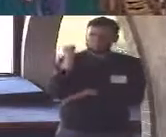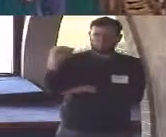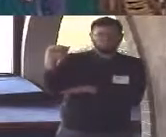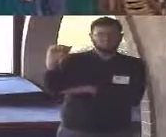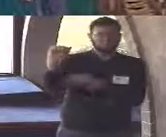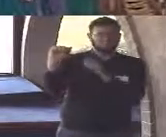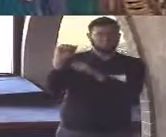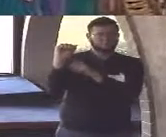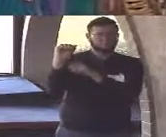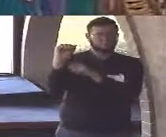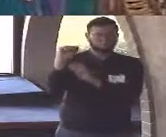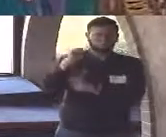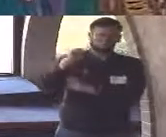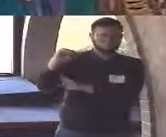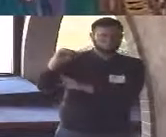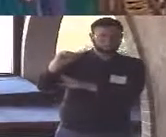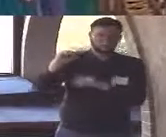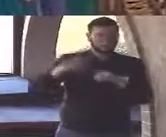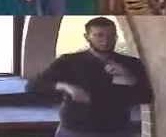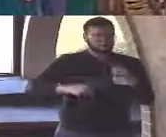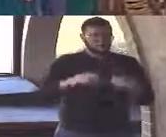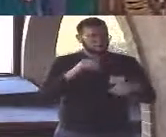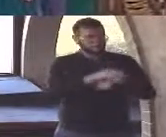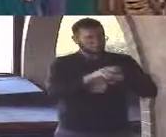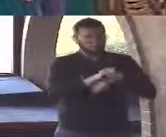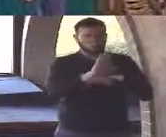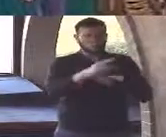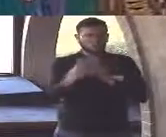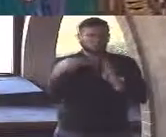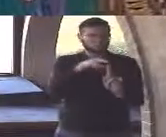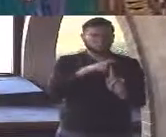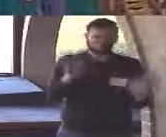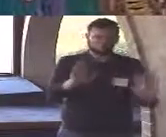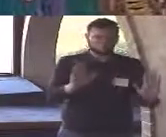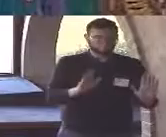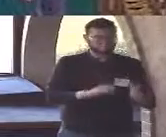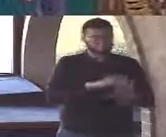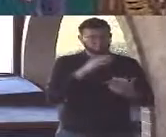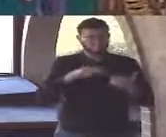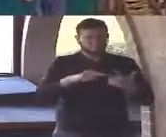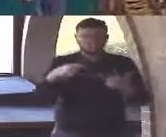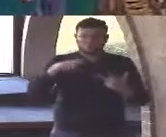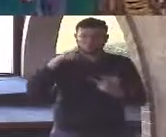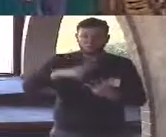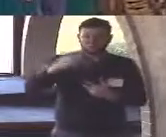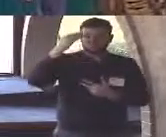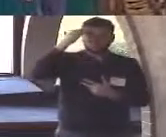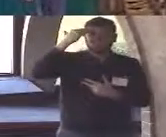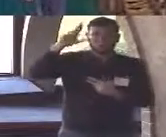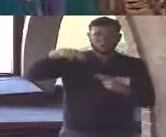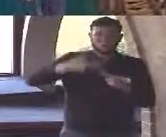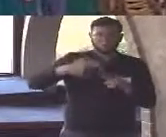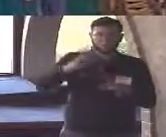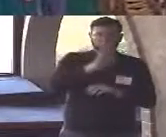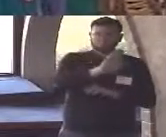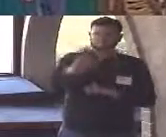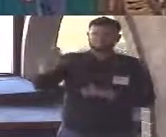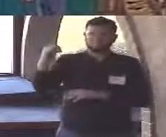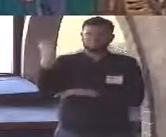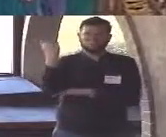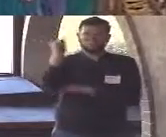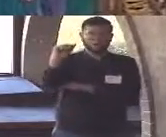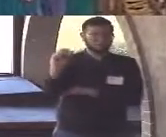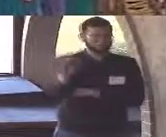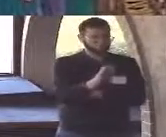accept it number three be aware of the biases that influence other people's interpretations because those exist